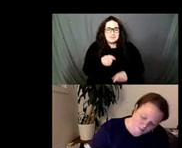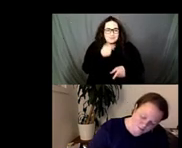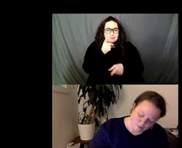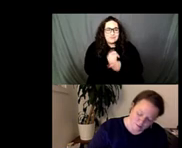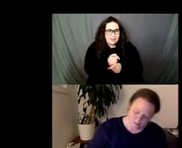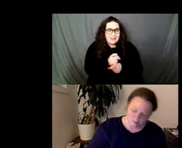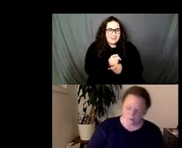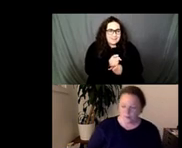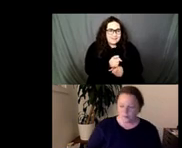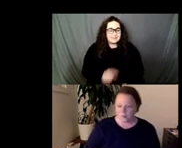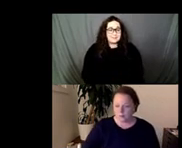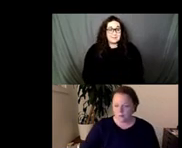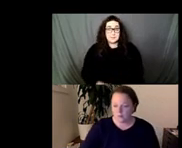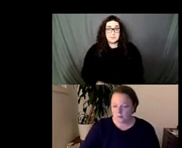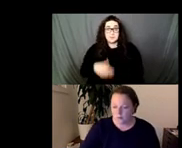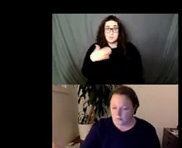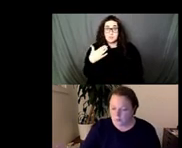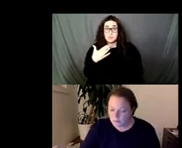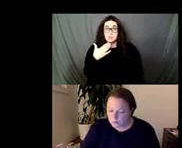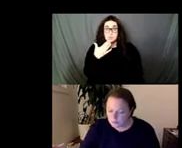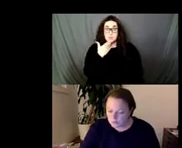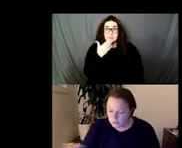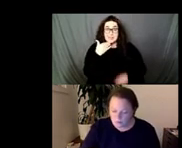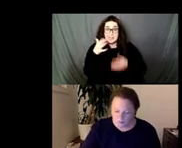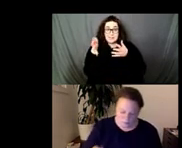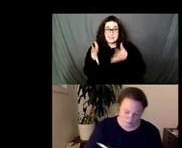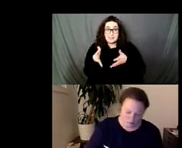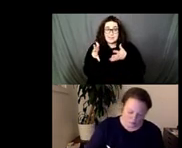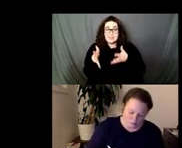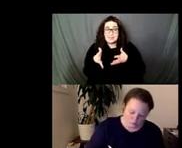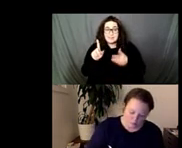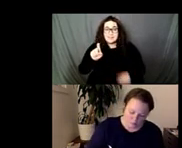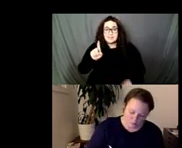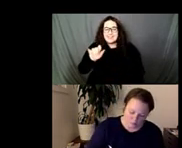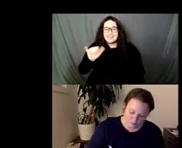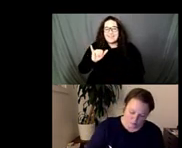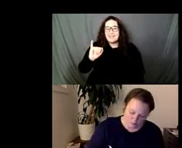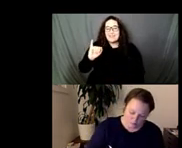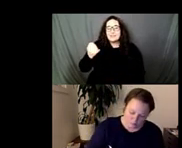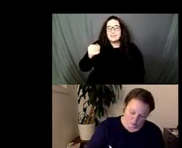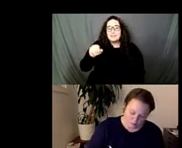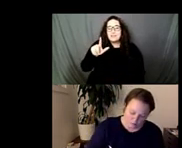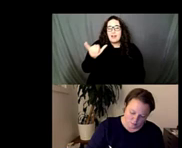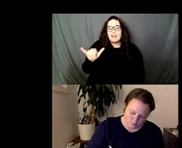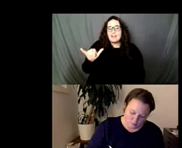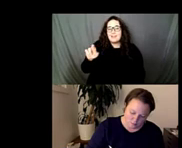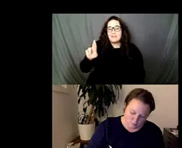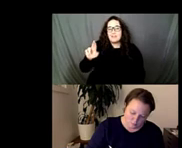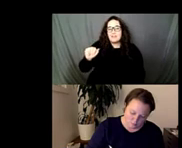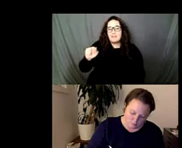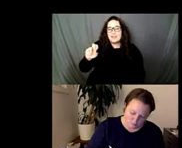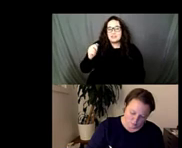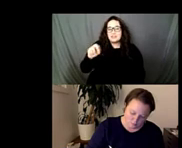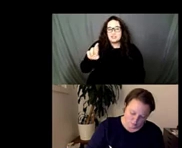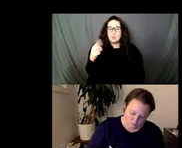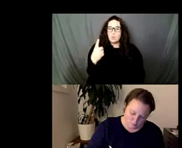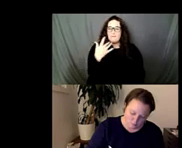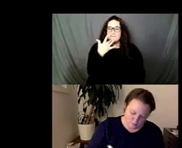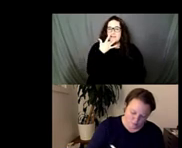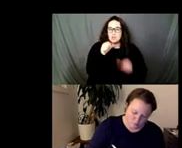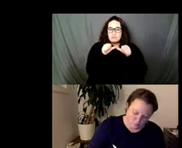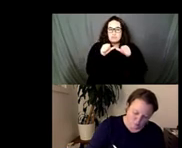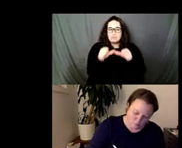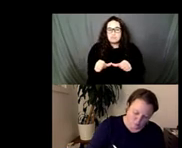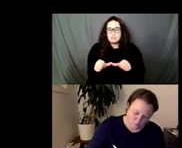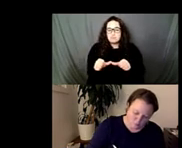does the sweetness linger does it is it like a jolly rancher where it's persistent taste throughout and it's you know